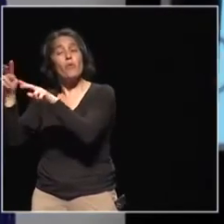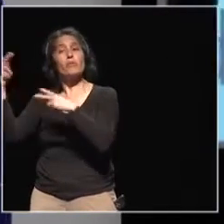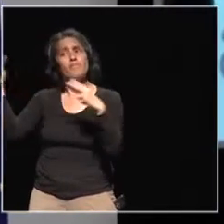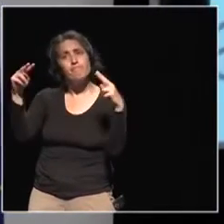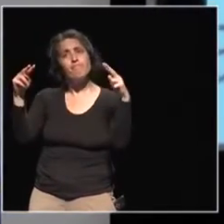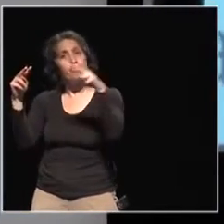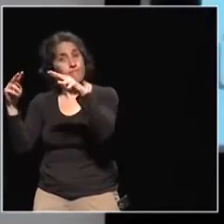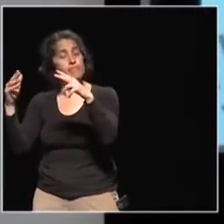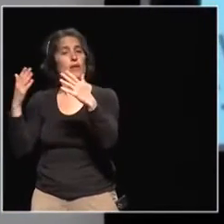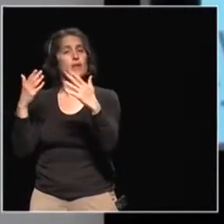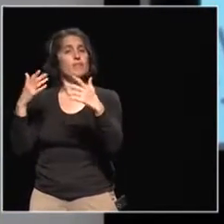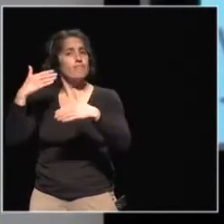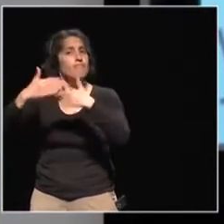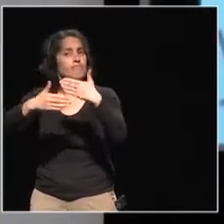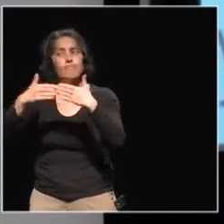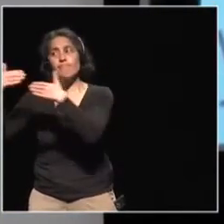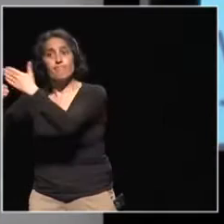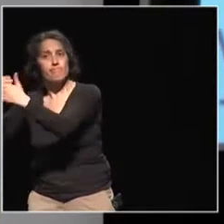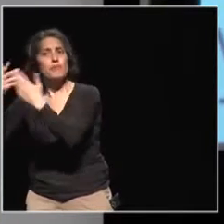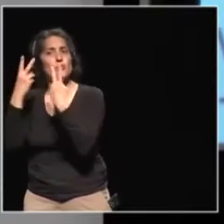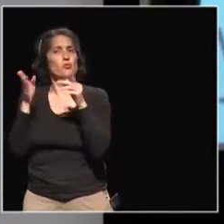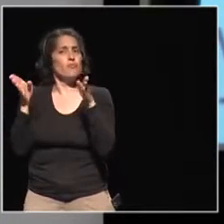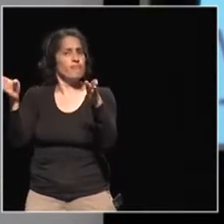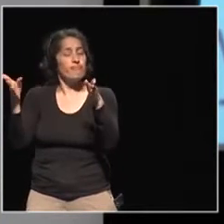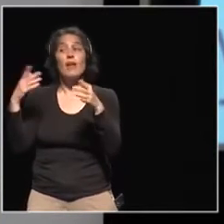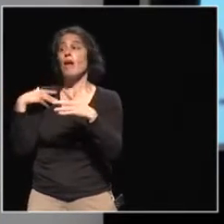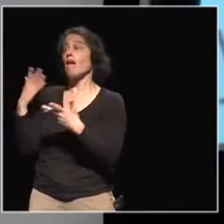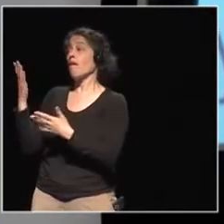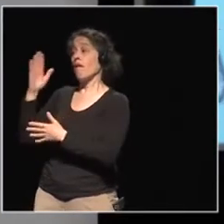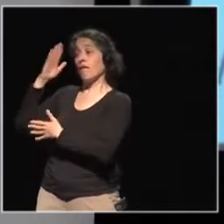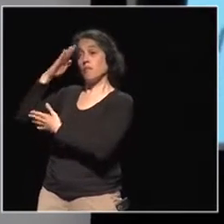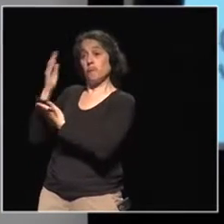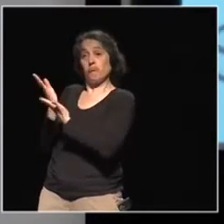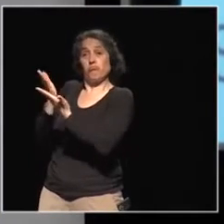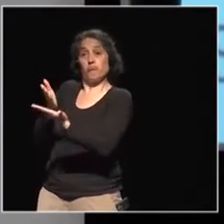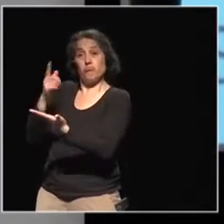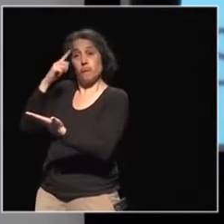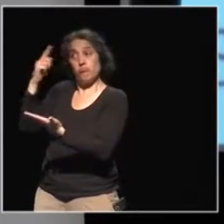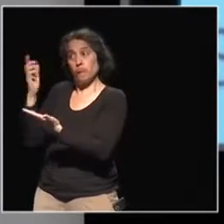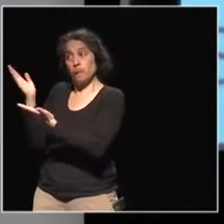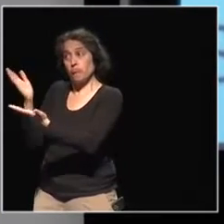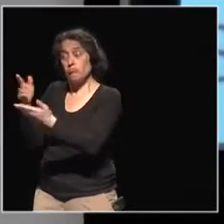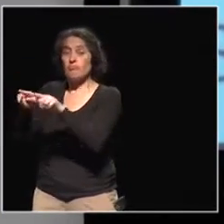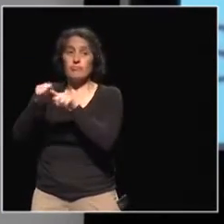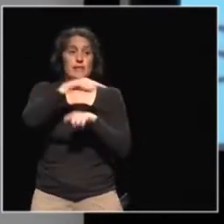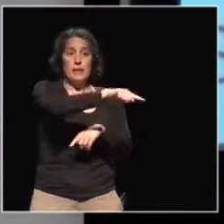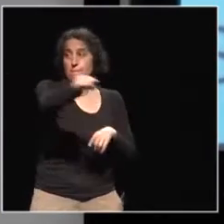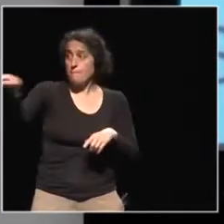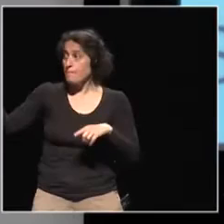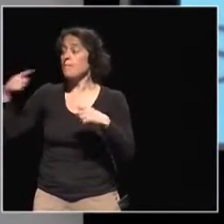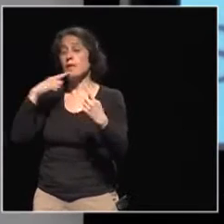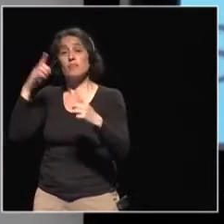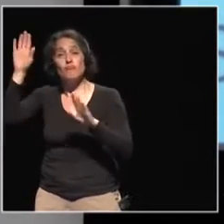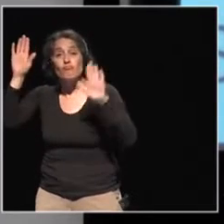different approaches and you as well. So you are still invited and of course all along the session to use the app to make your